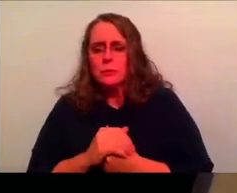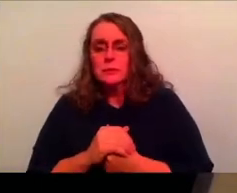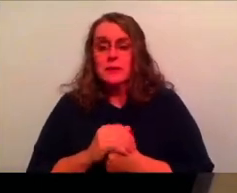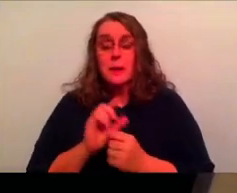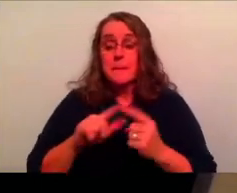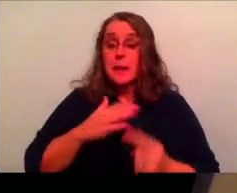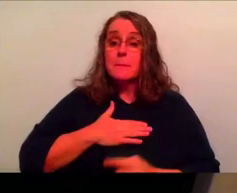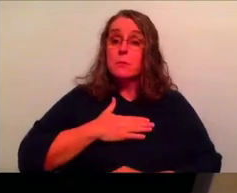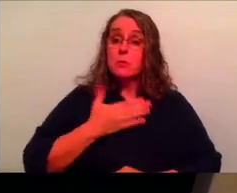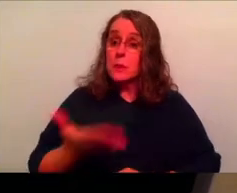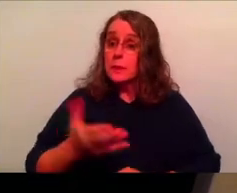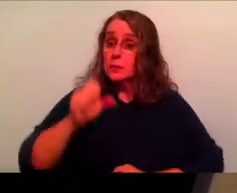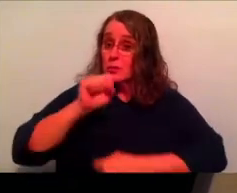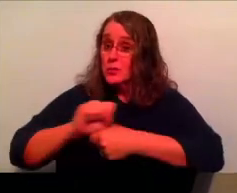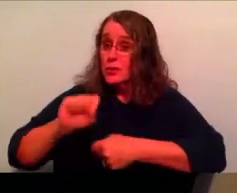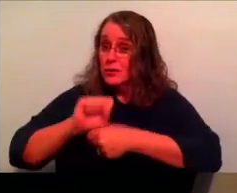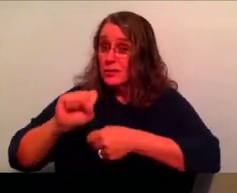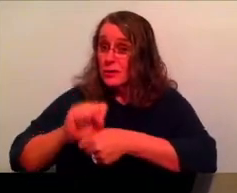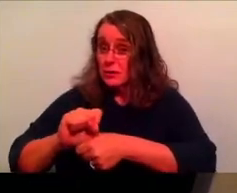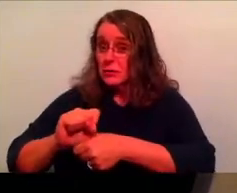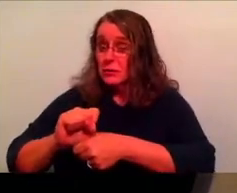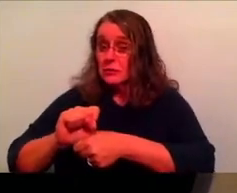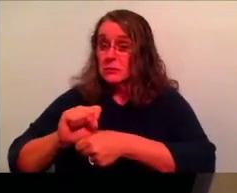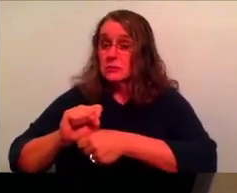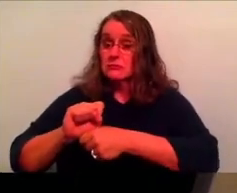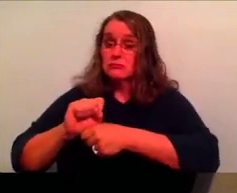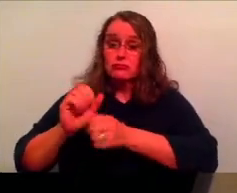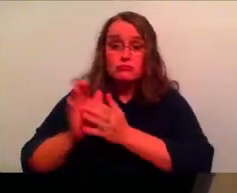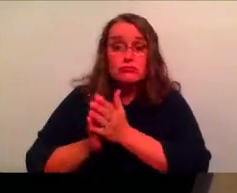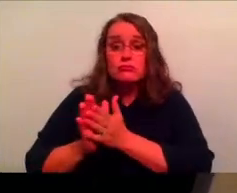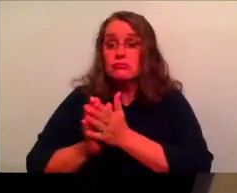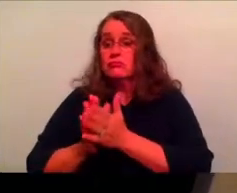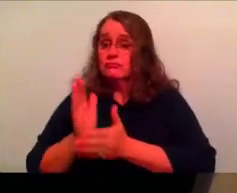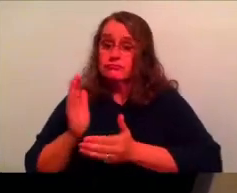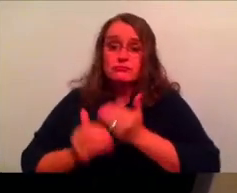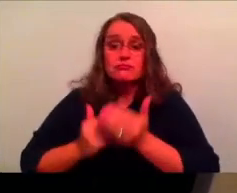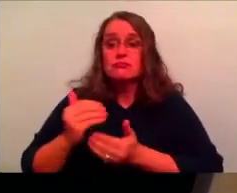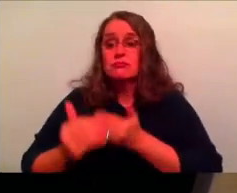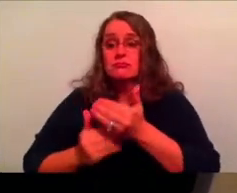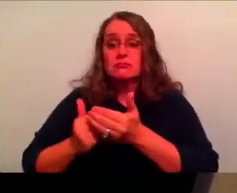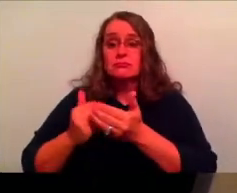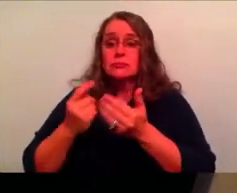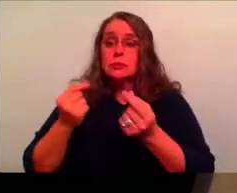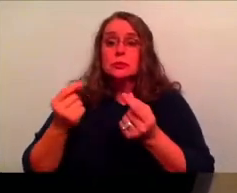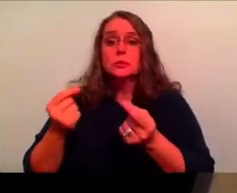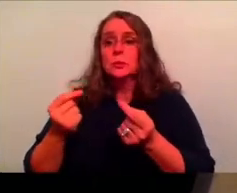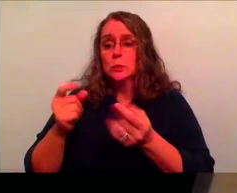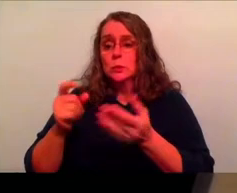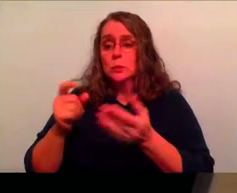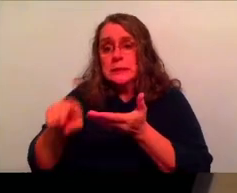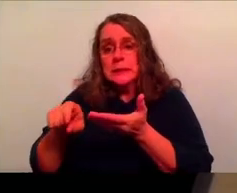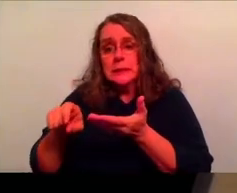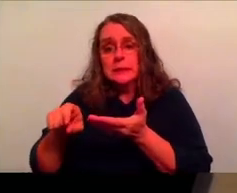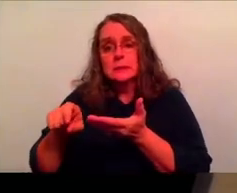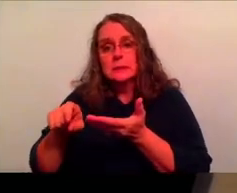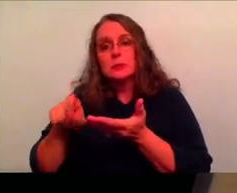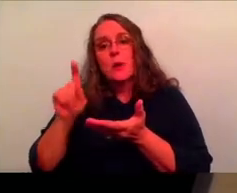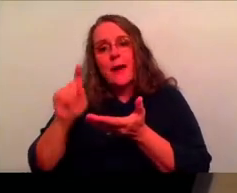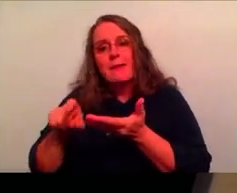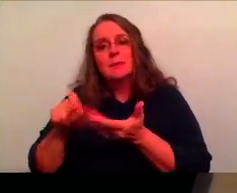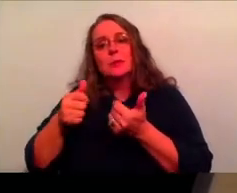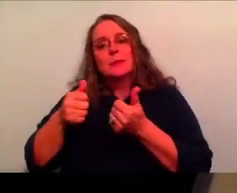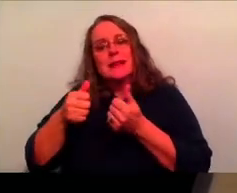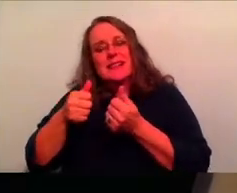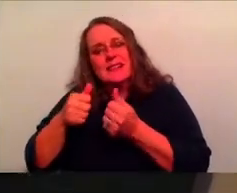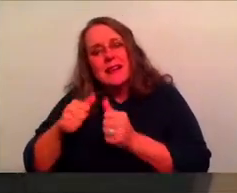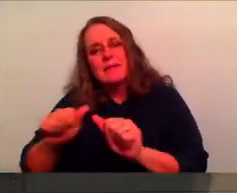make this a, a known thing, to make this thing work, uh, to, to, be able to walk through this. It takes effort on our part.